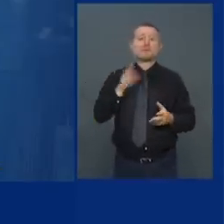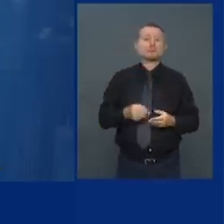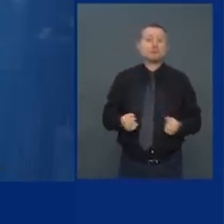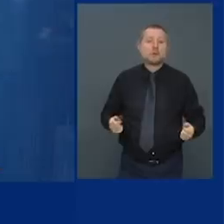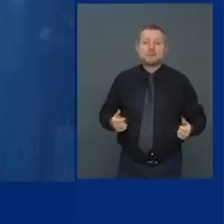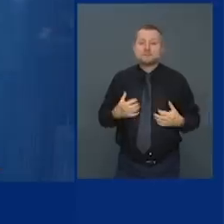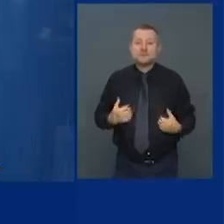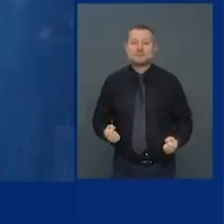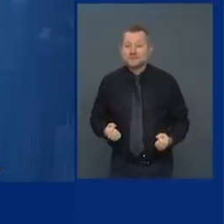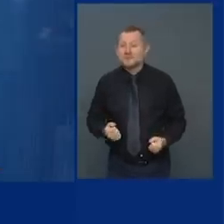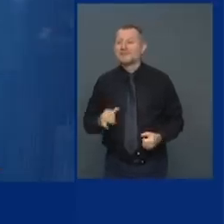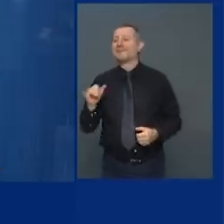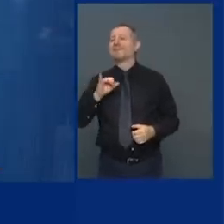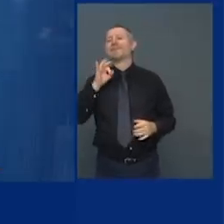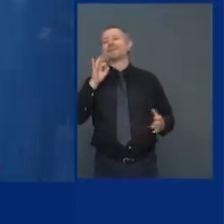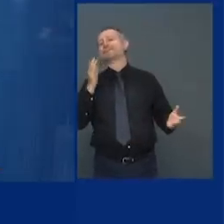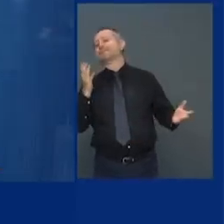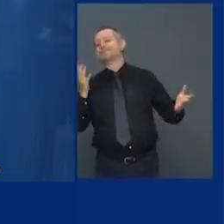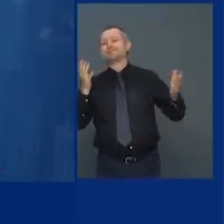solve it